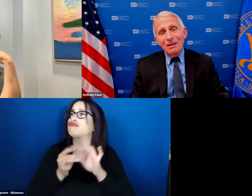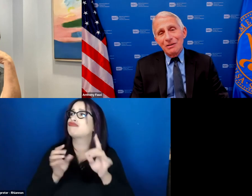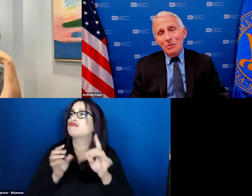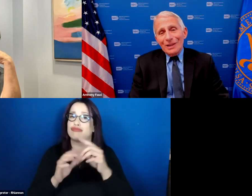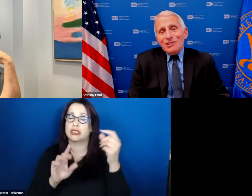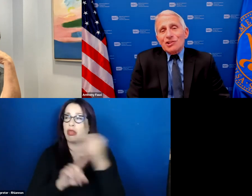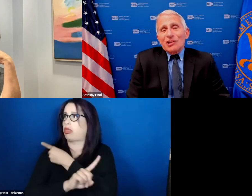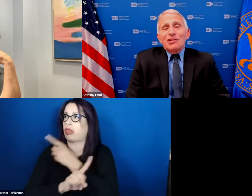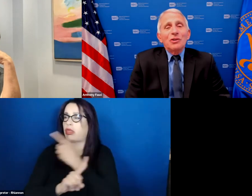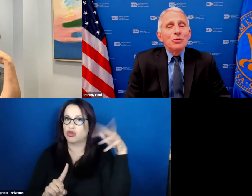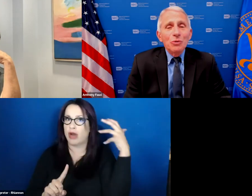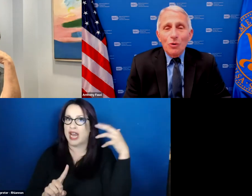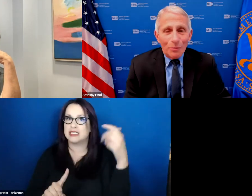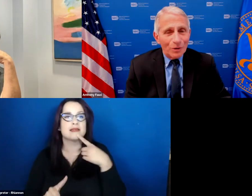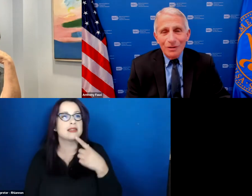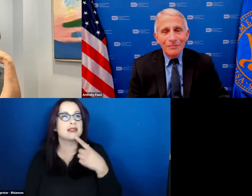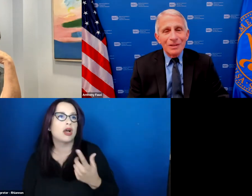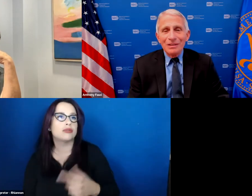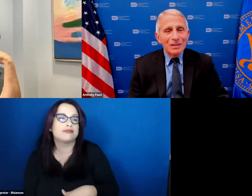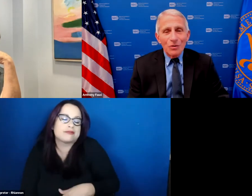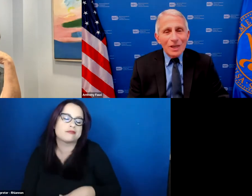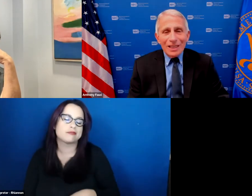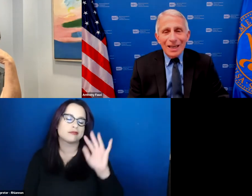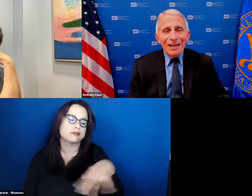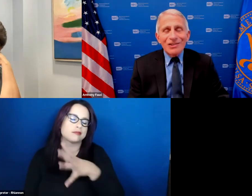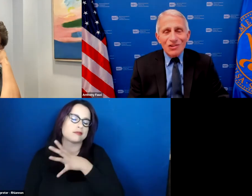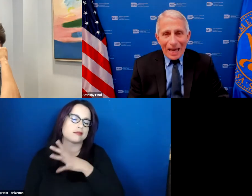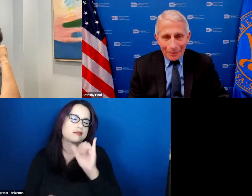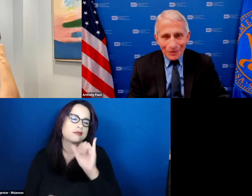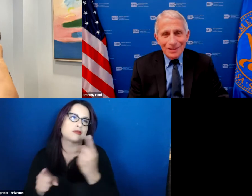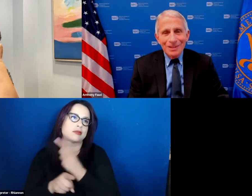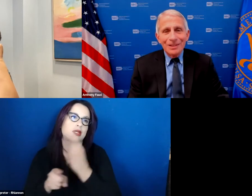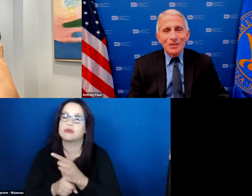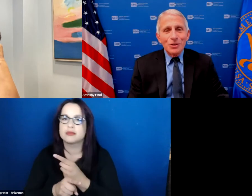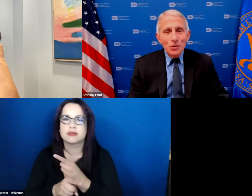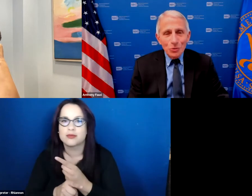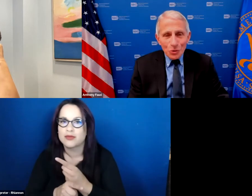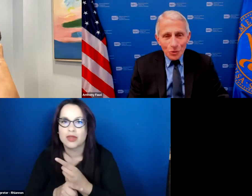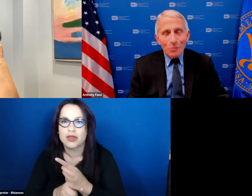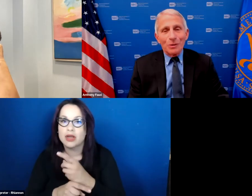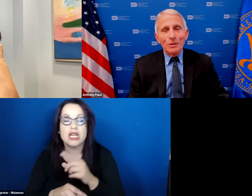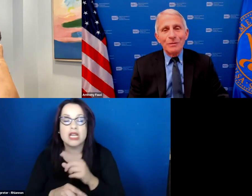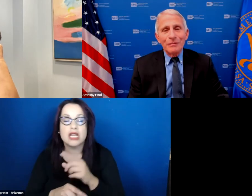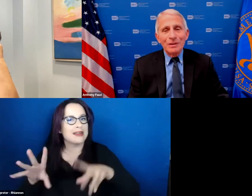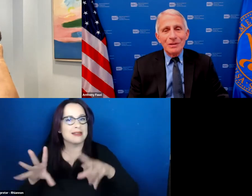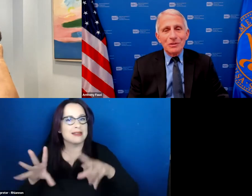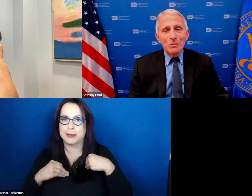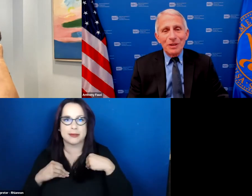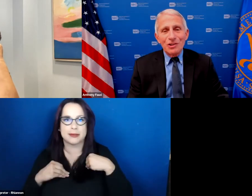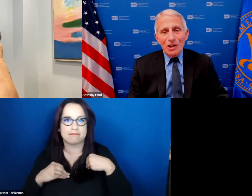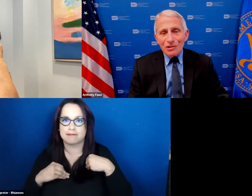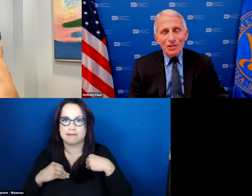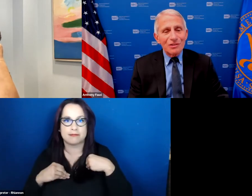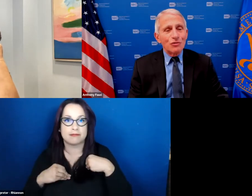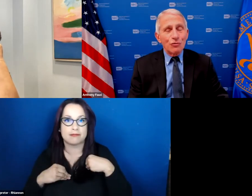say well that's just the new normal we can't accept the new normal to